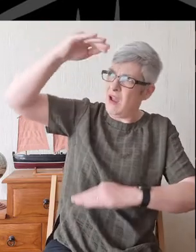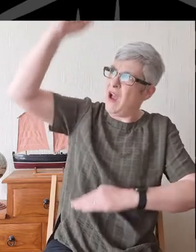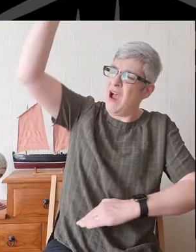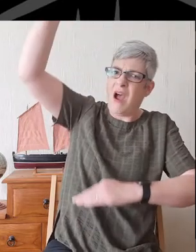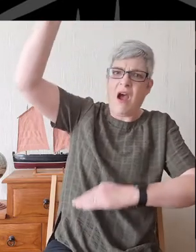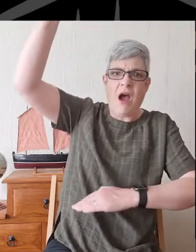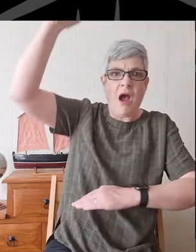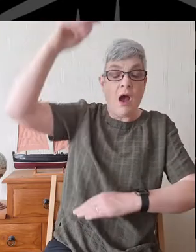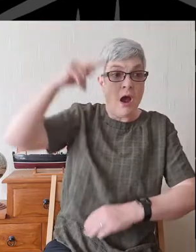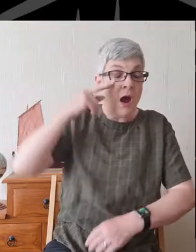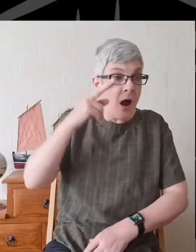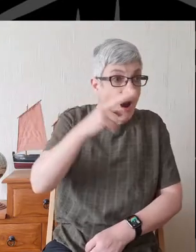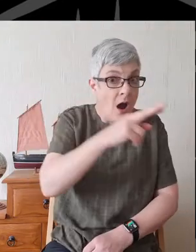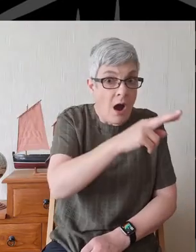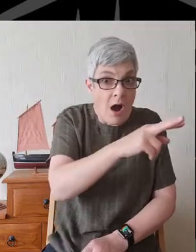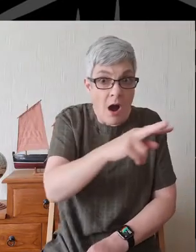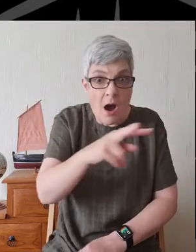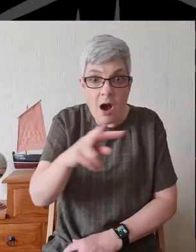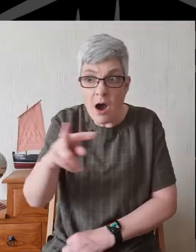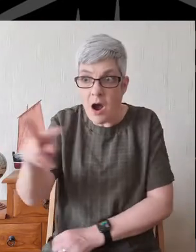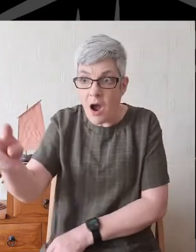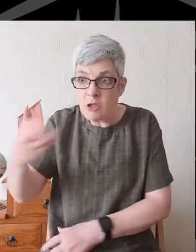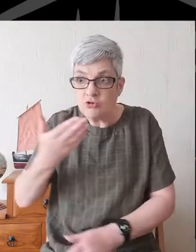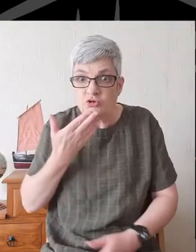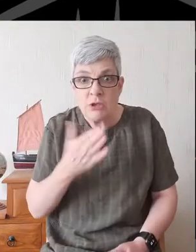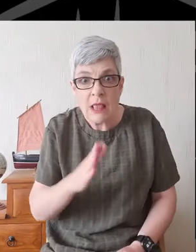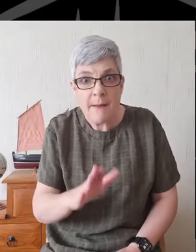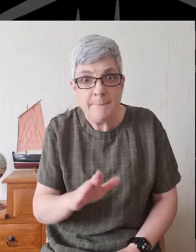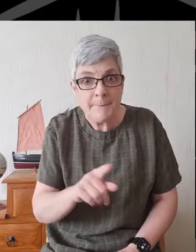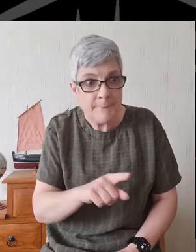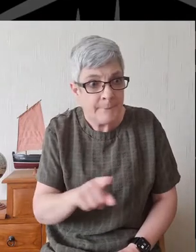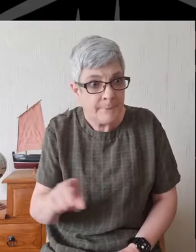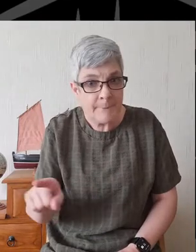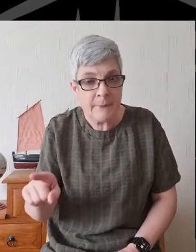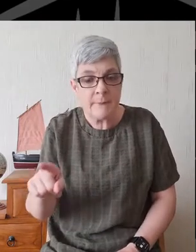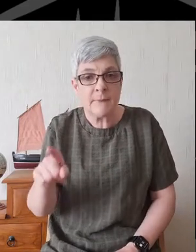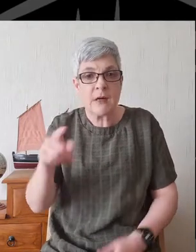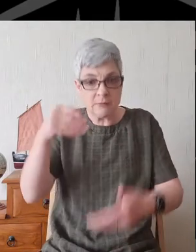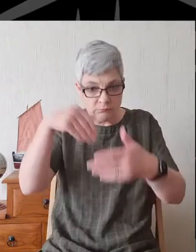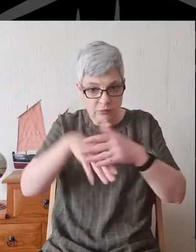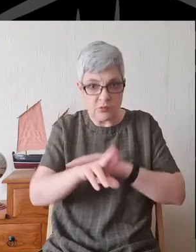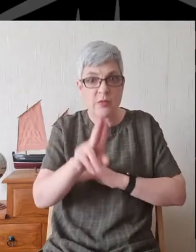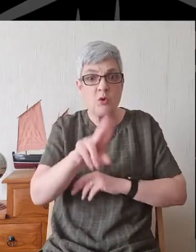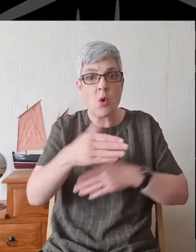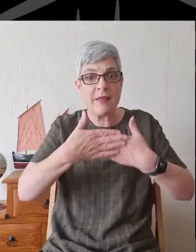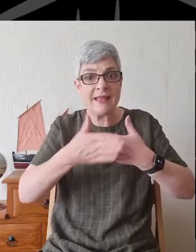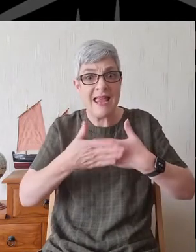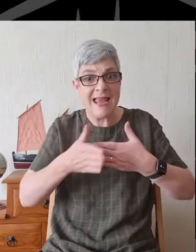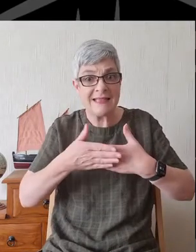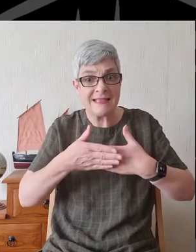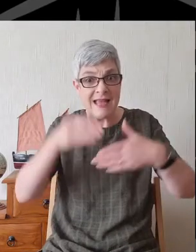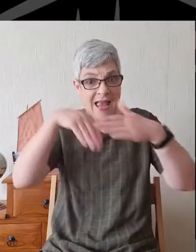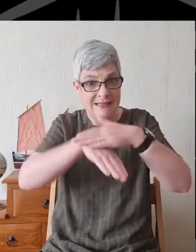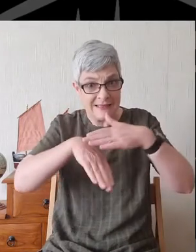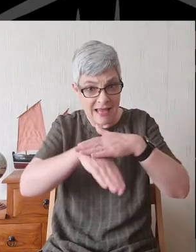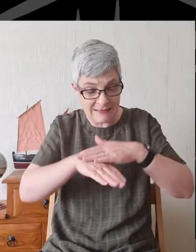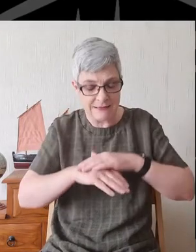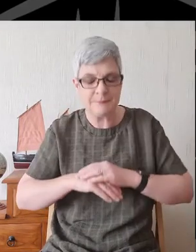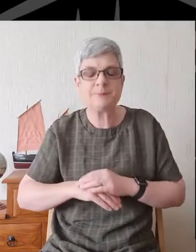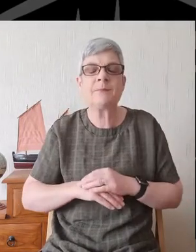and in visions of God he took me to Jerusalem, to the entrance of the north gate of the inner court,